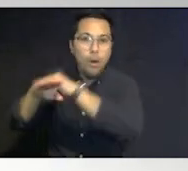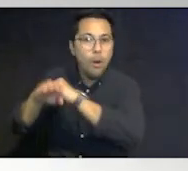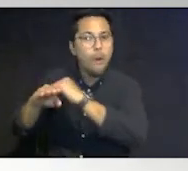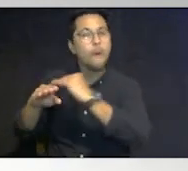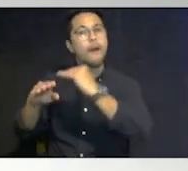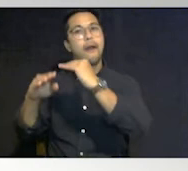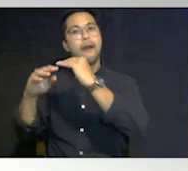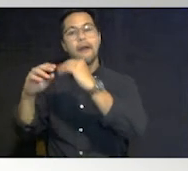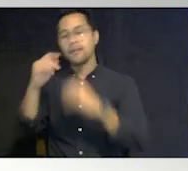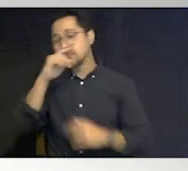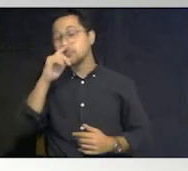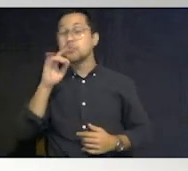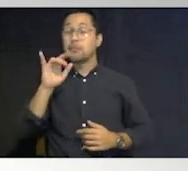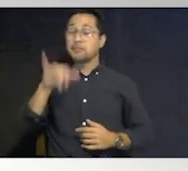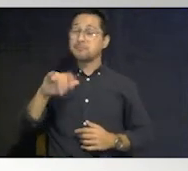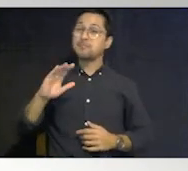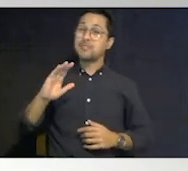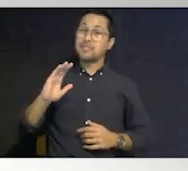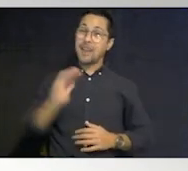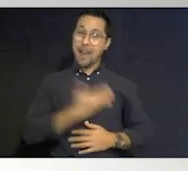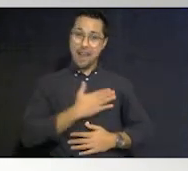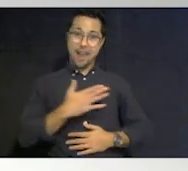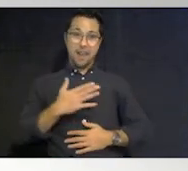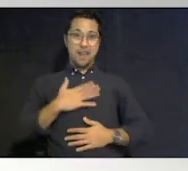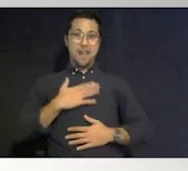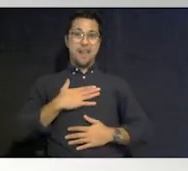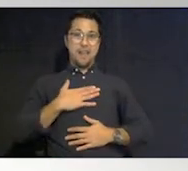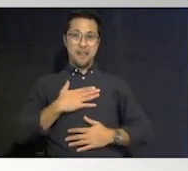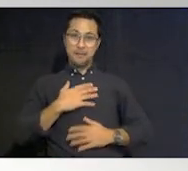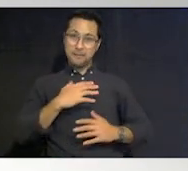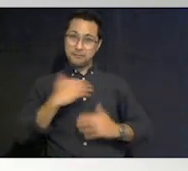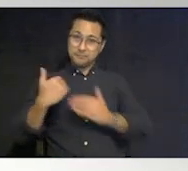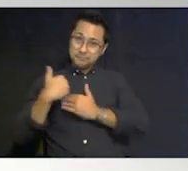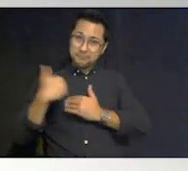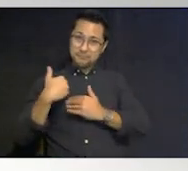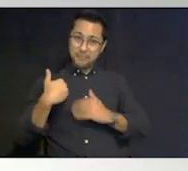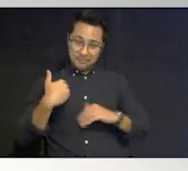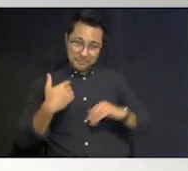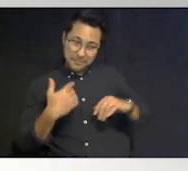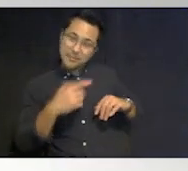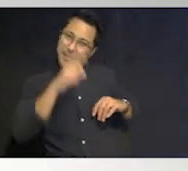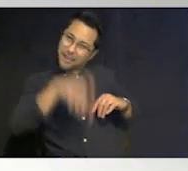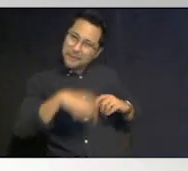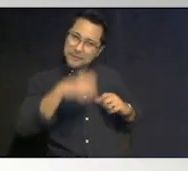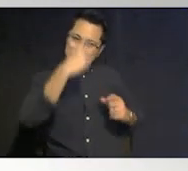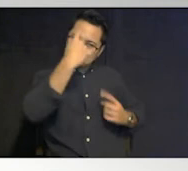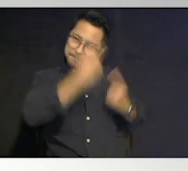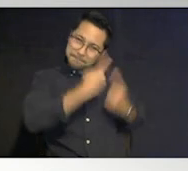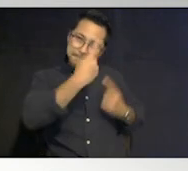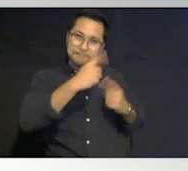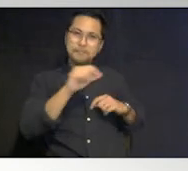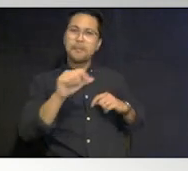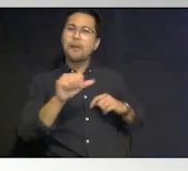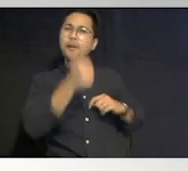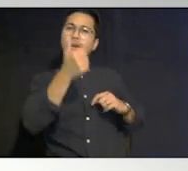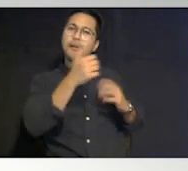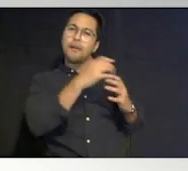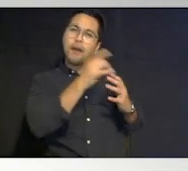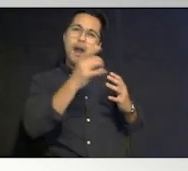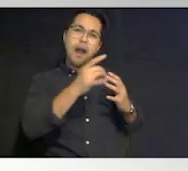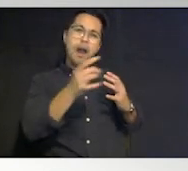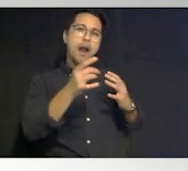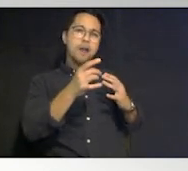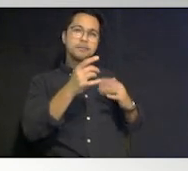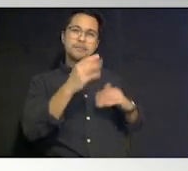and so that's where our personal responsibility comes into play we do need to think about alternatives to going to a to a